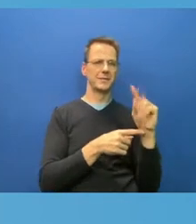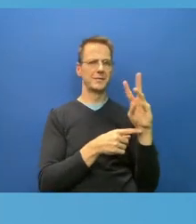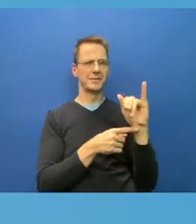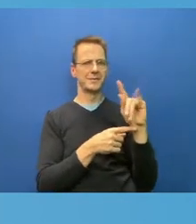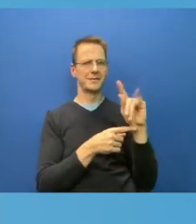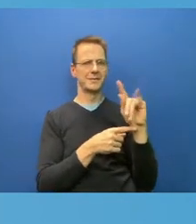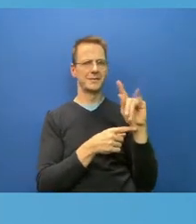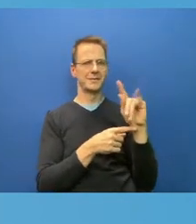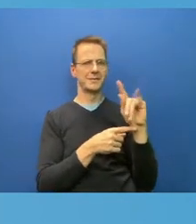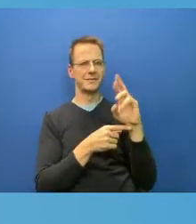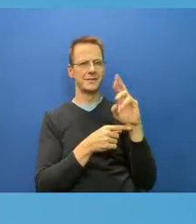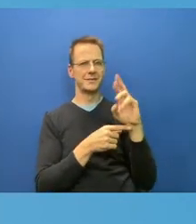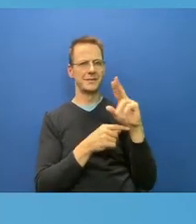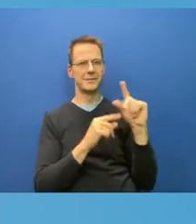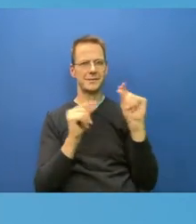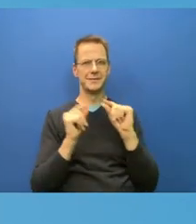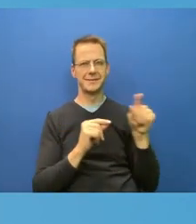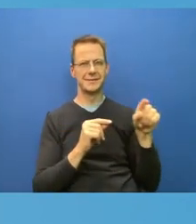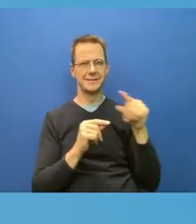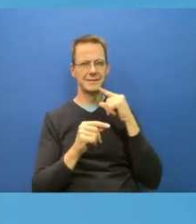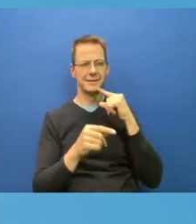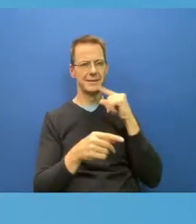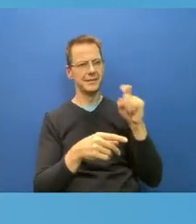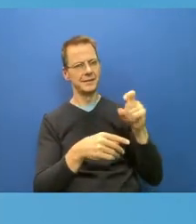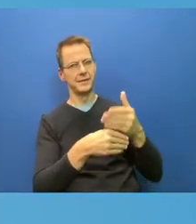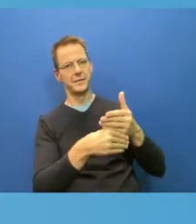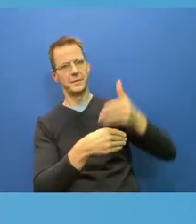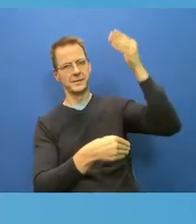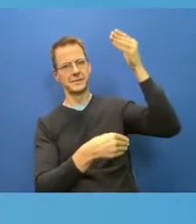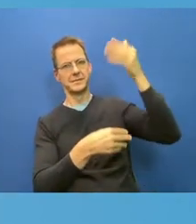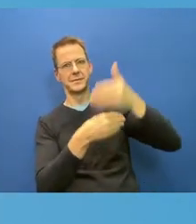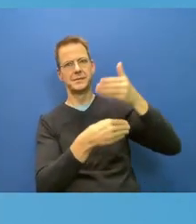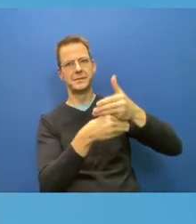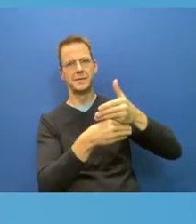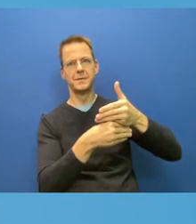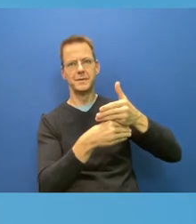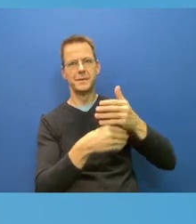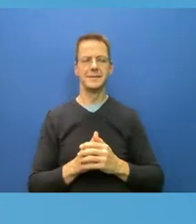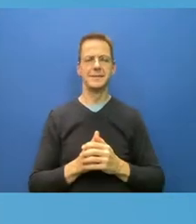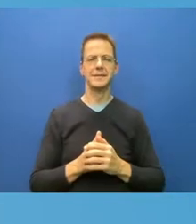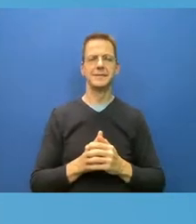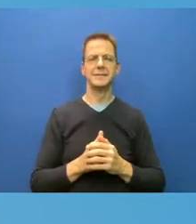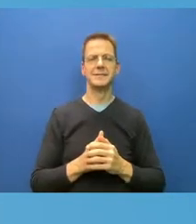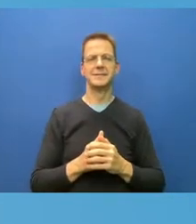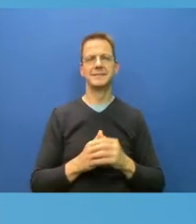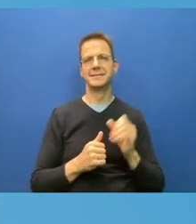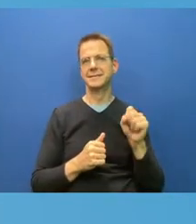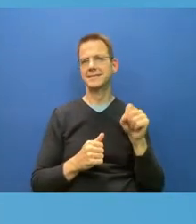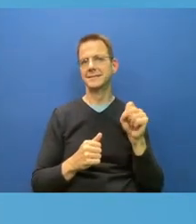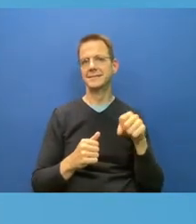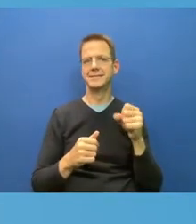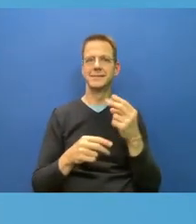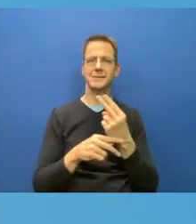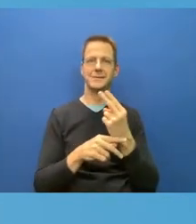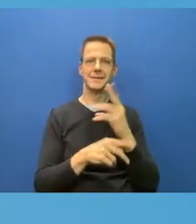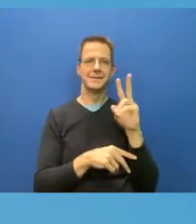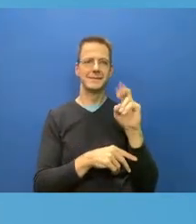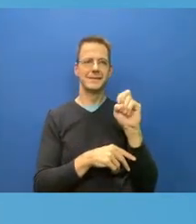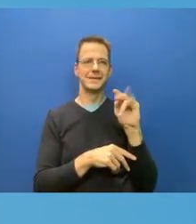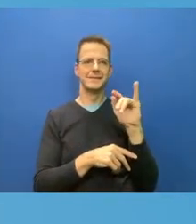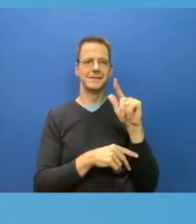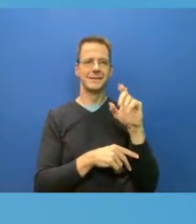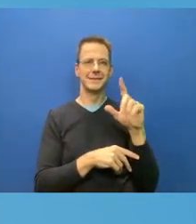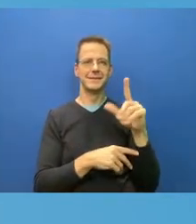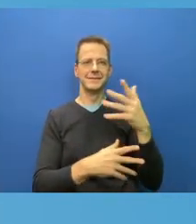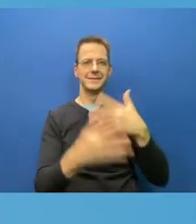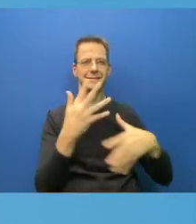won't tell you why. But I think we're on the cusp with that. And I think that's going to be